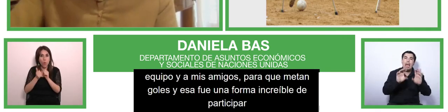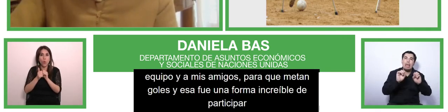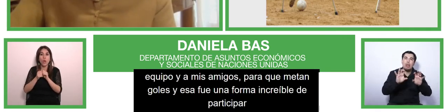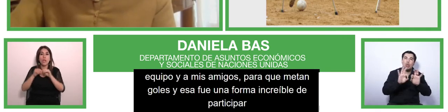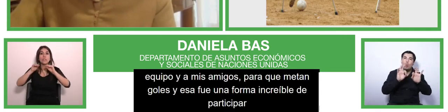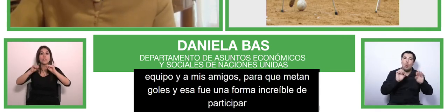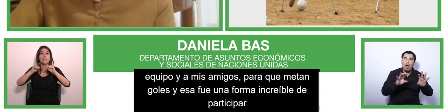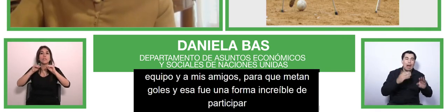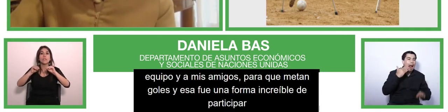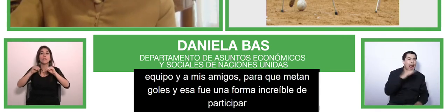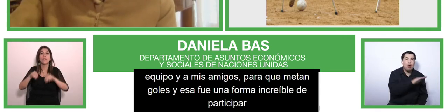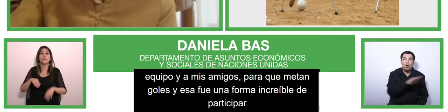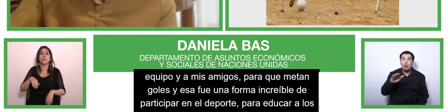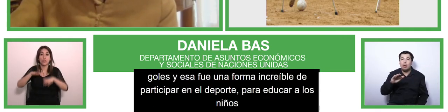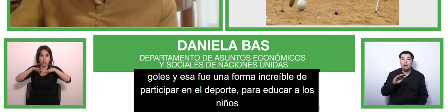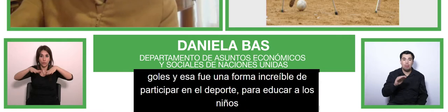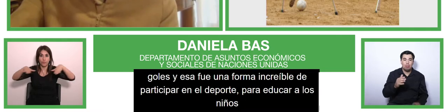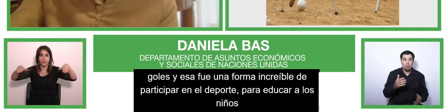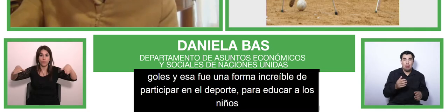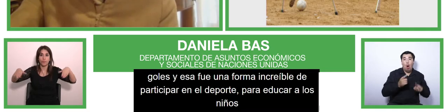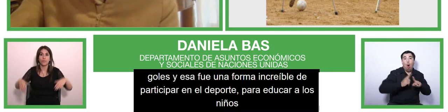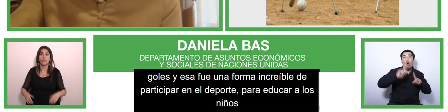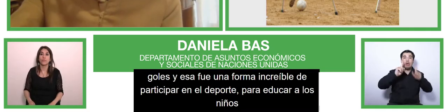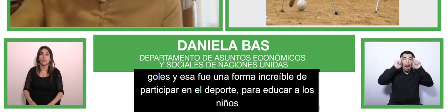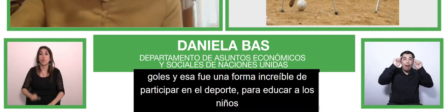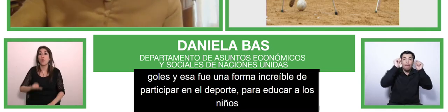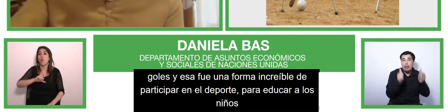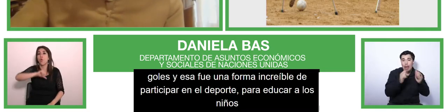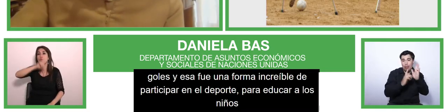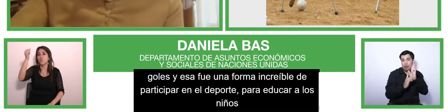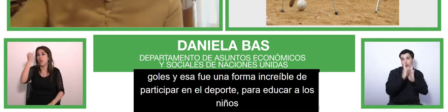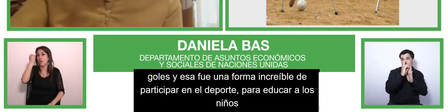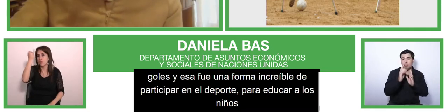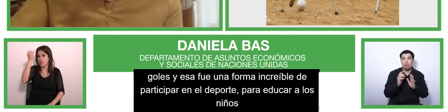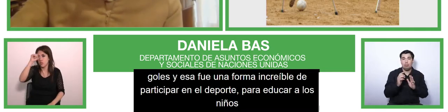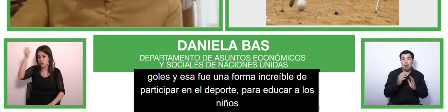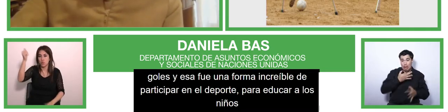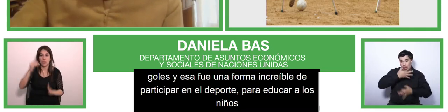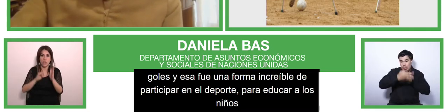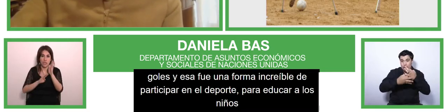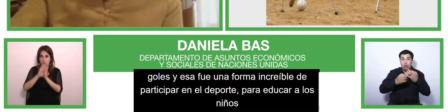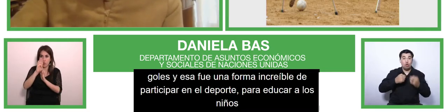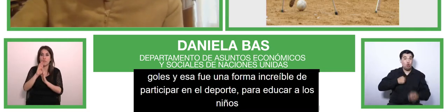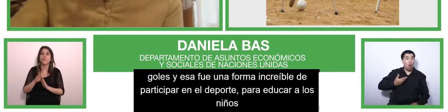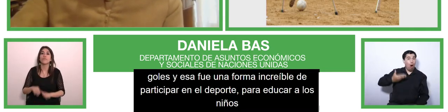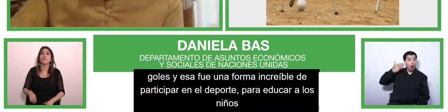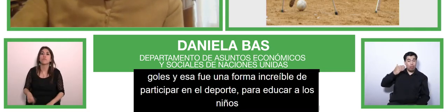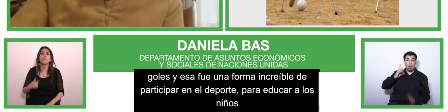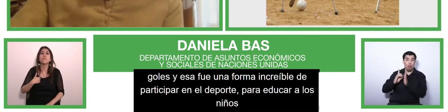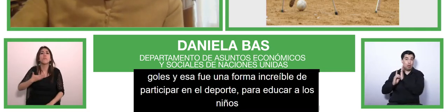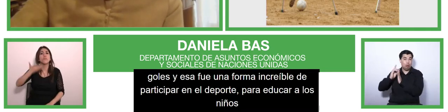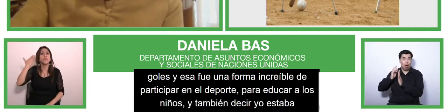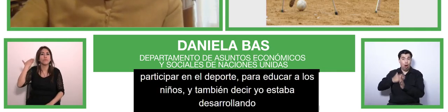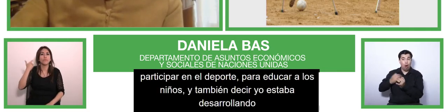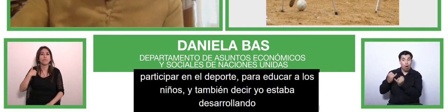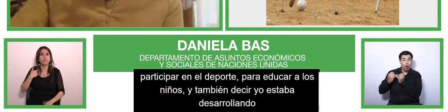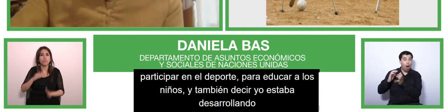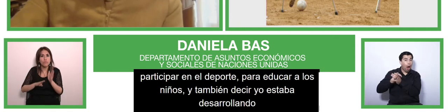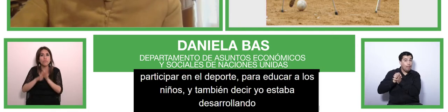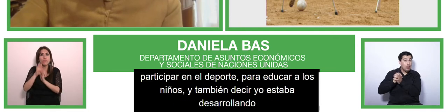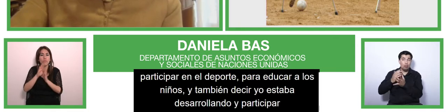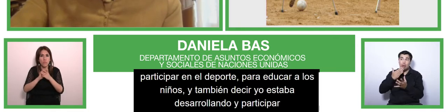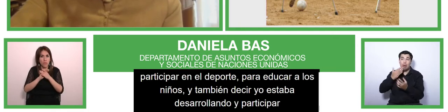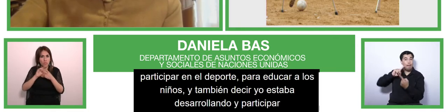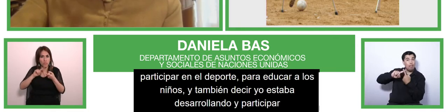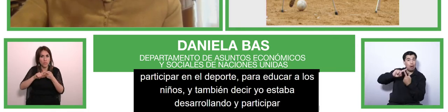not and so i was developing friendships engagement in active values based life